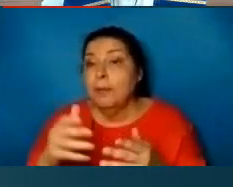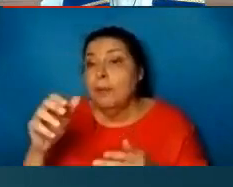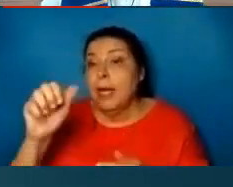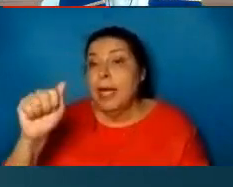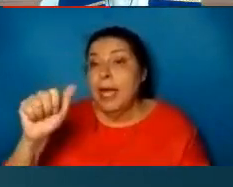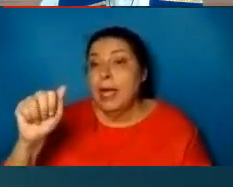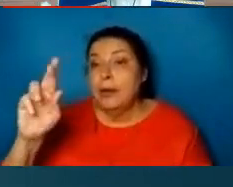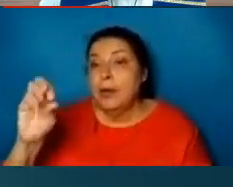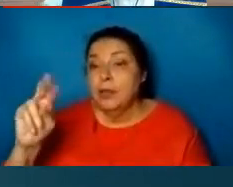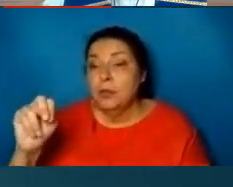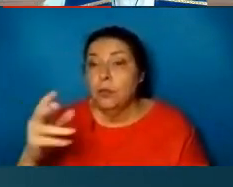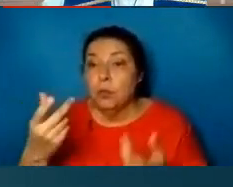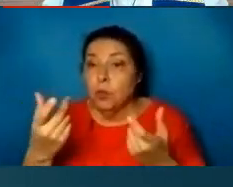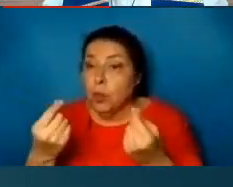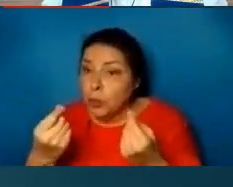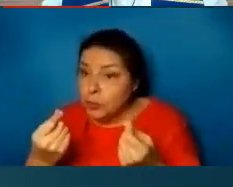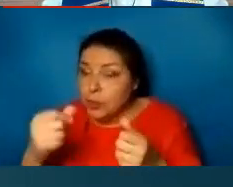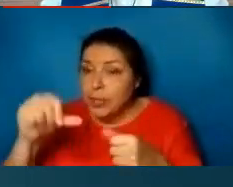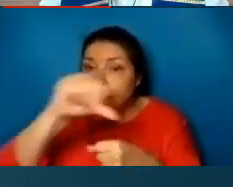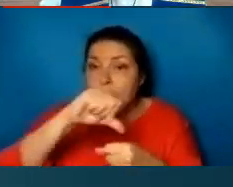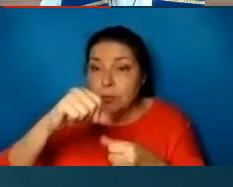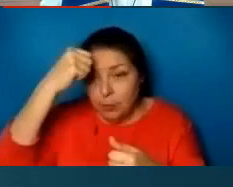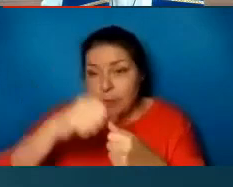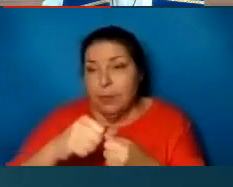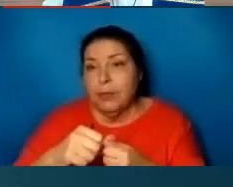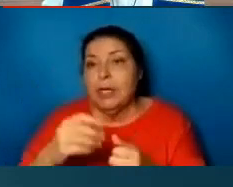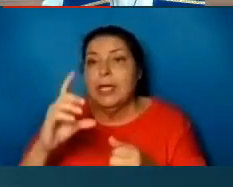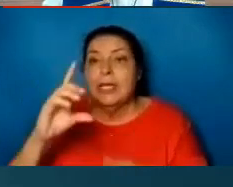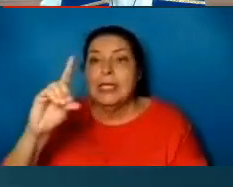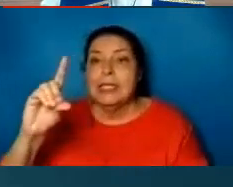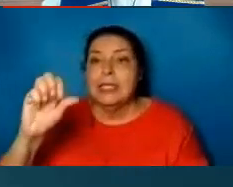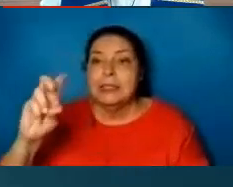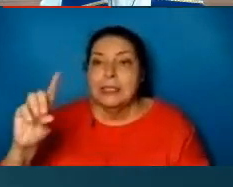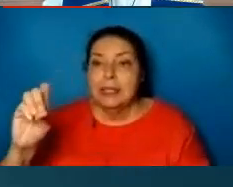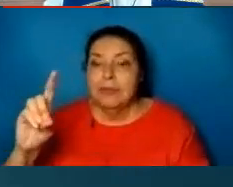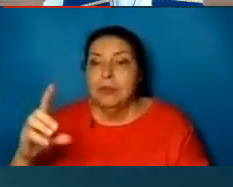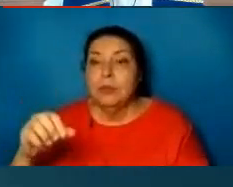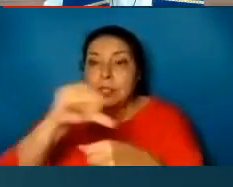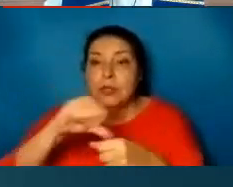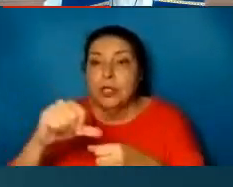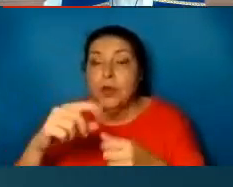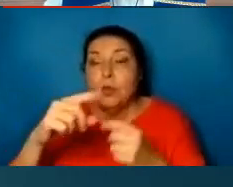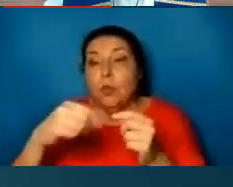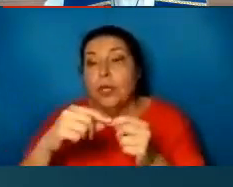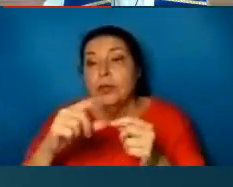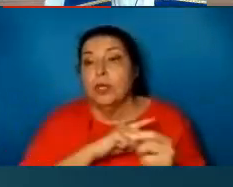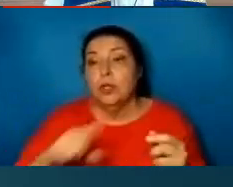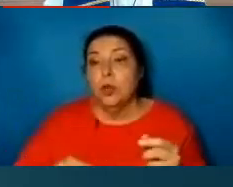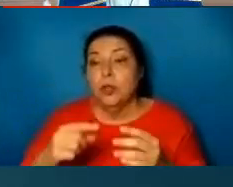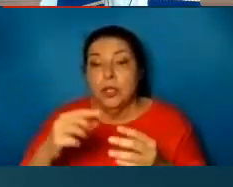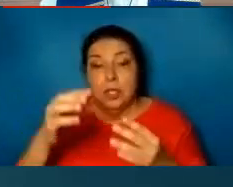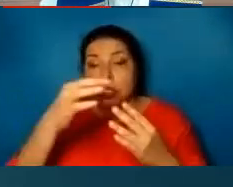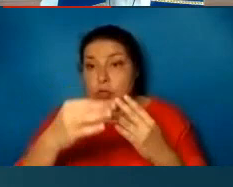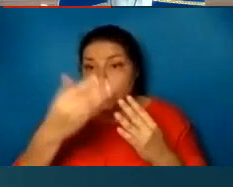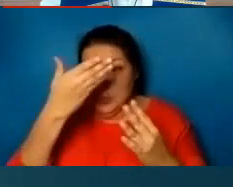Now, we all remember that David was anointed when the Lord chose him to be king over all of Israel. The